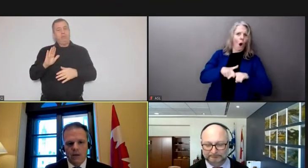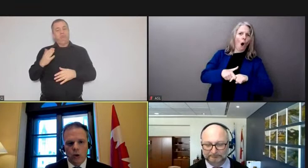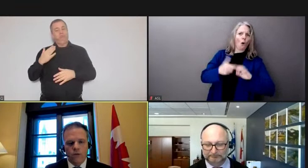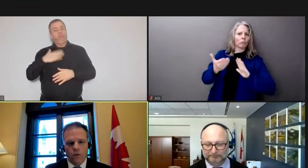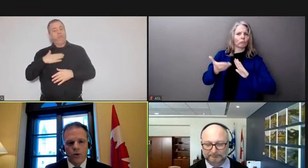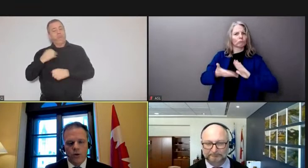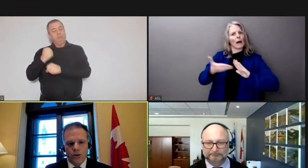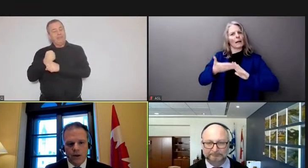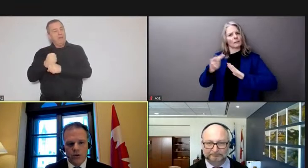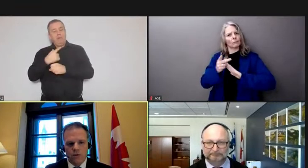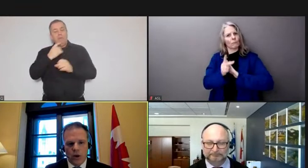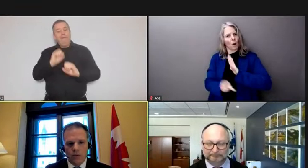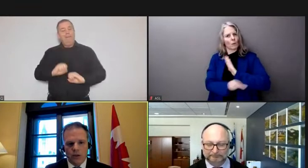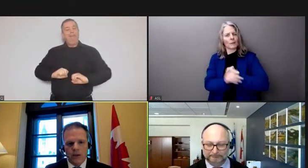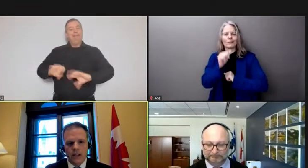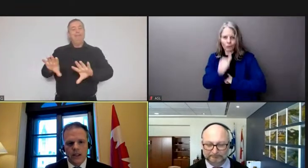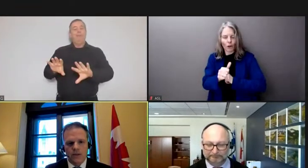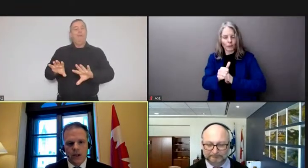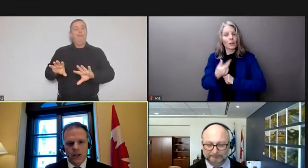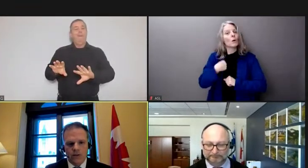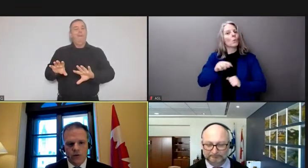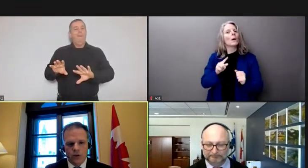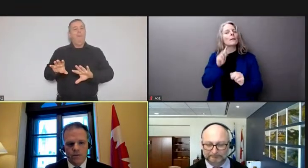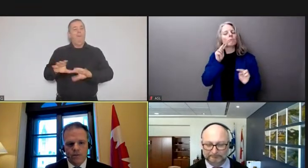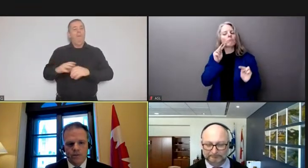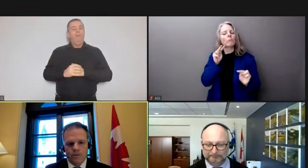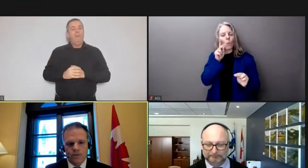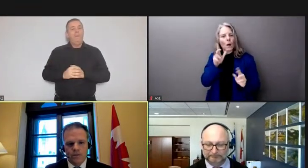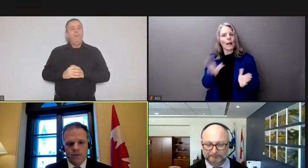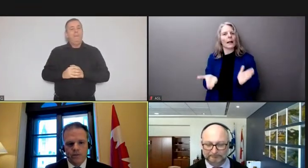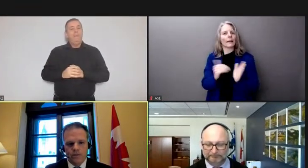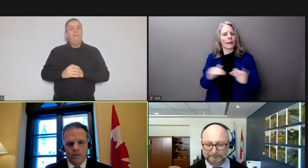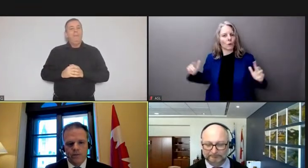with and we look forward to the resumption of parliament in the very near future